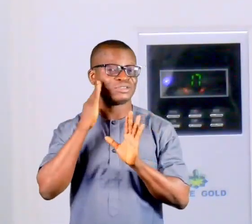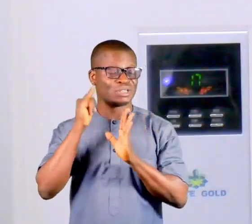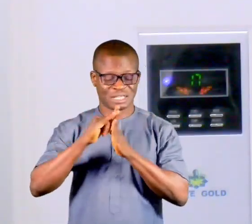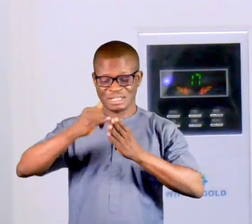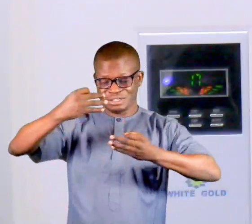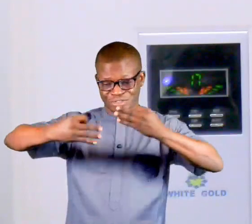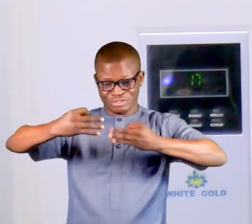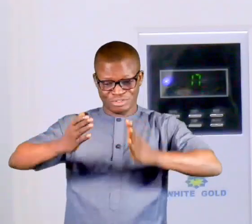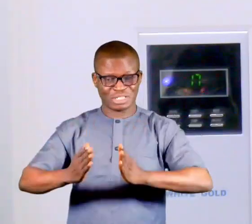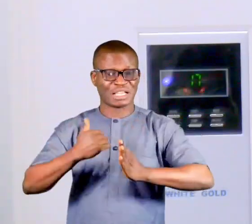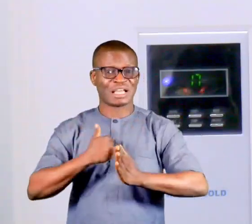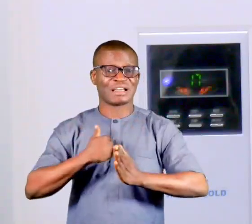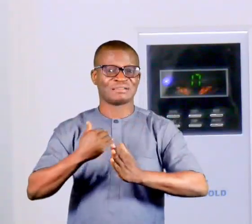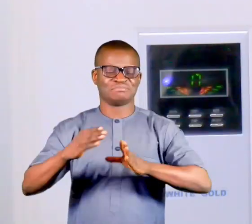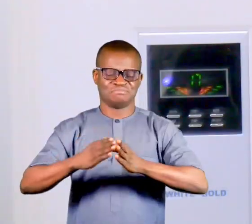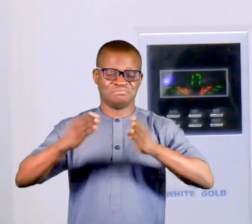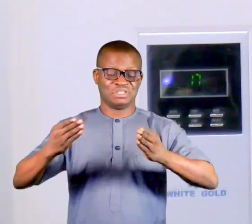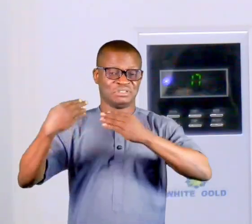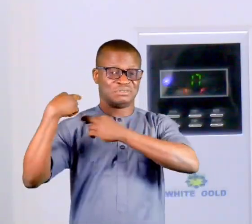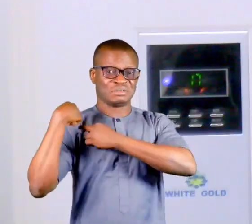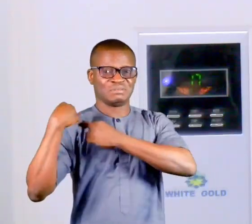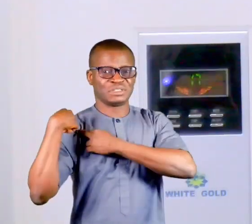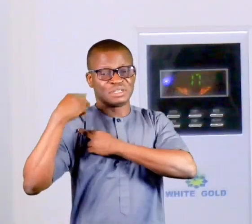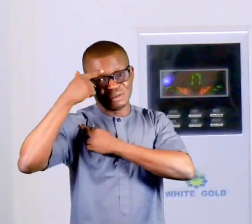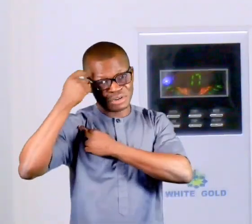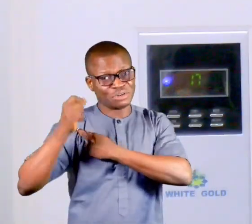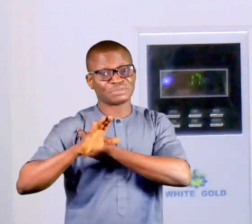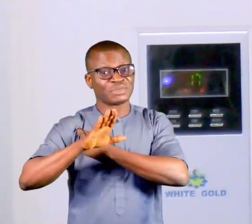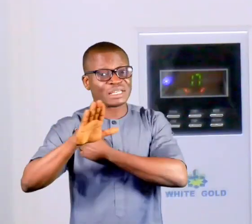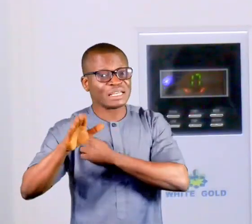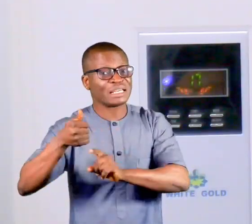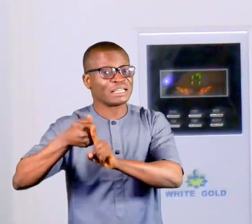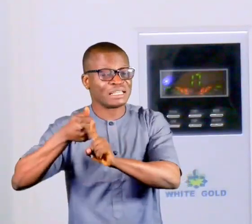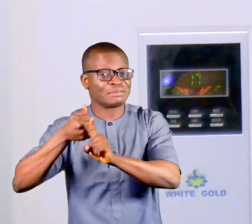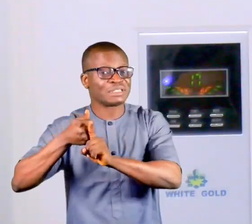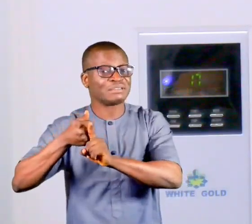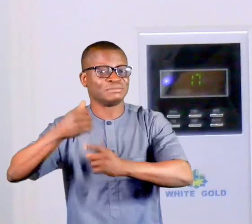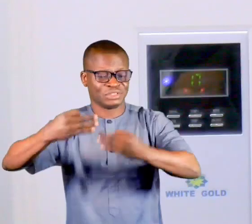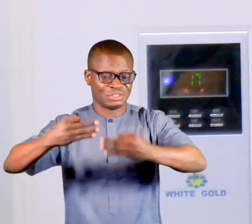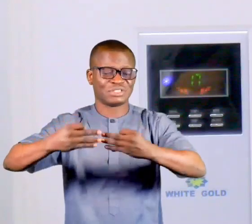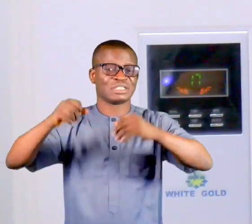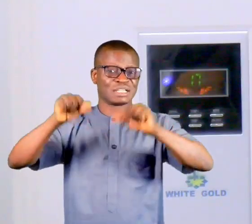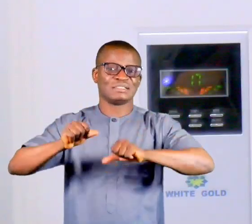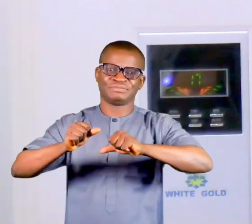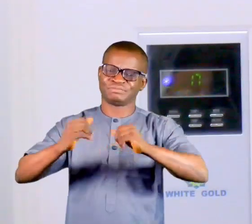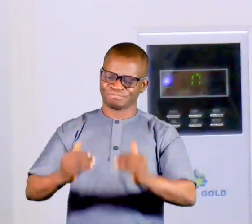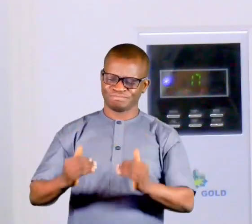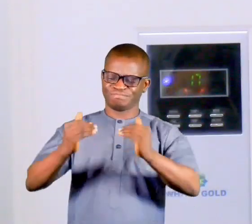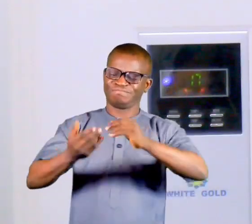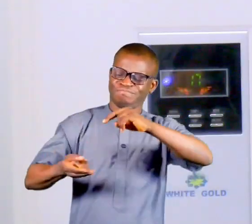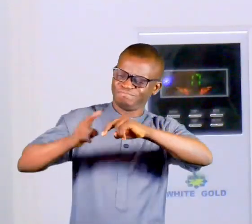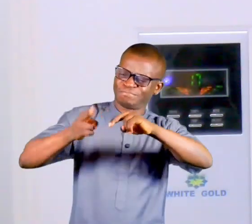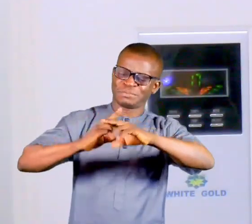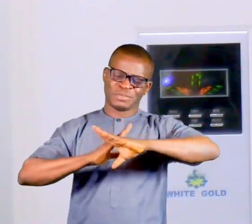judges have a role, they have a critical role to play because judges actually, you know, can enhance